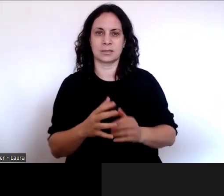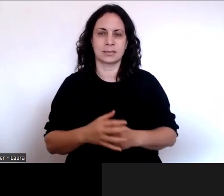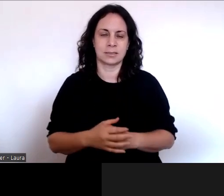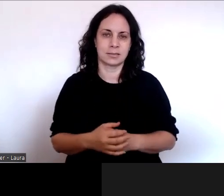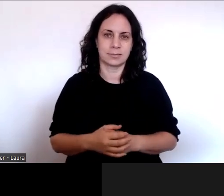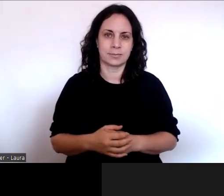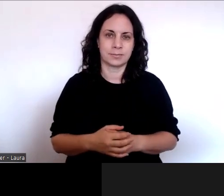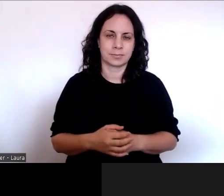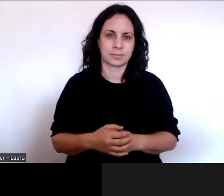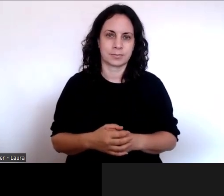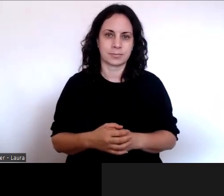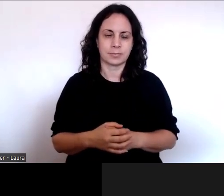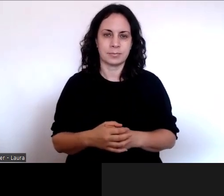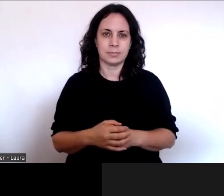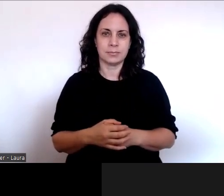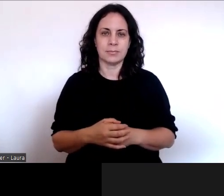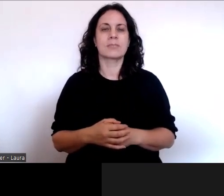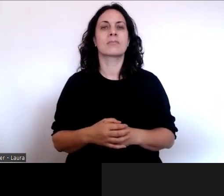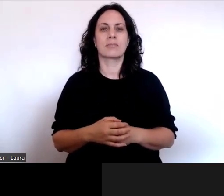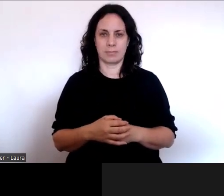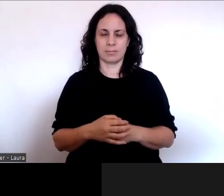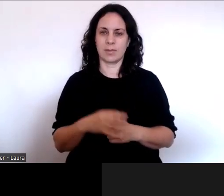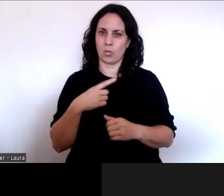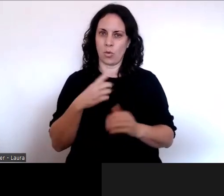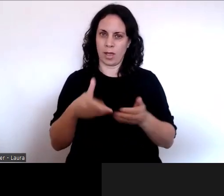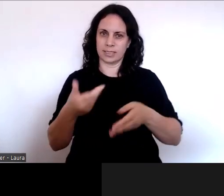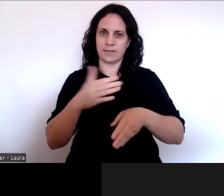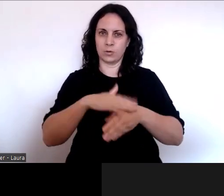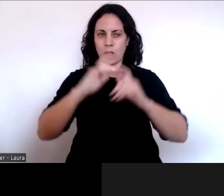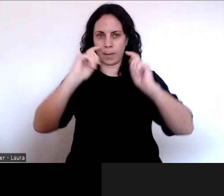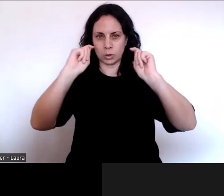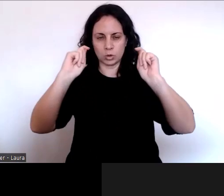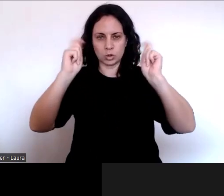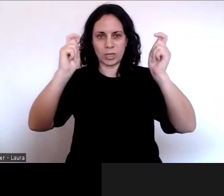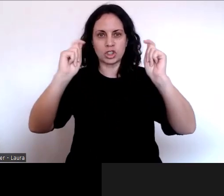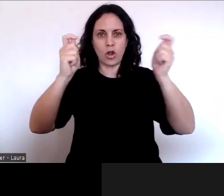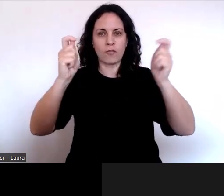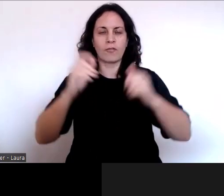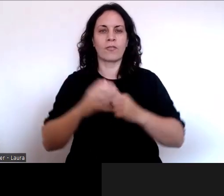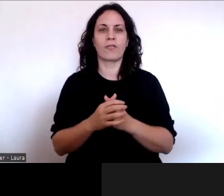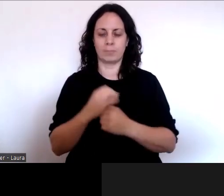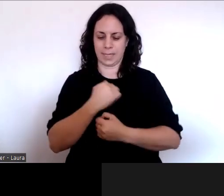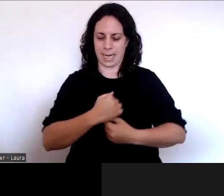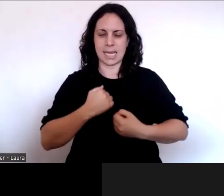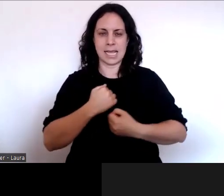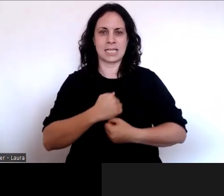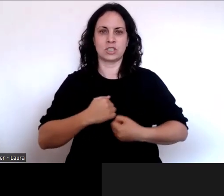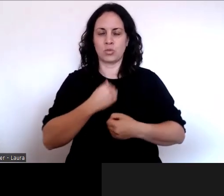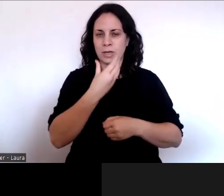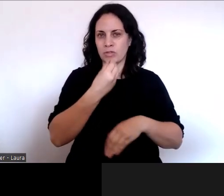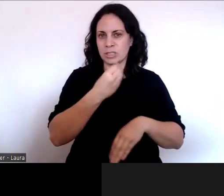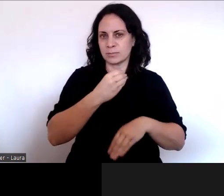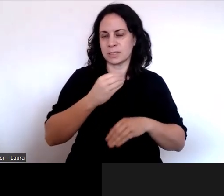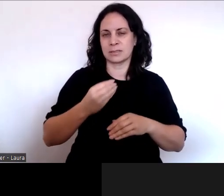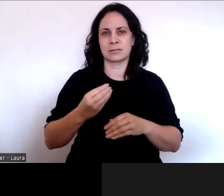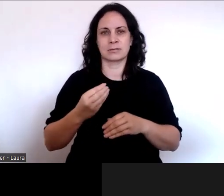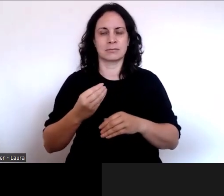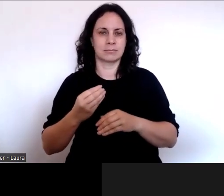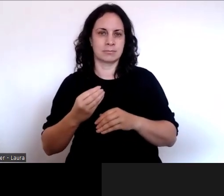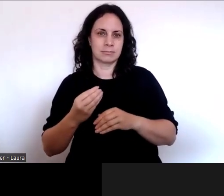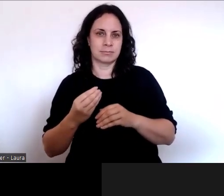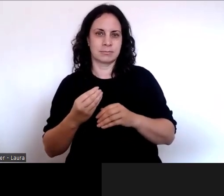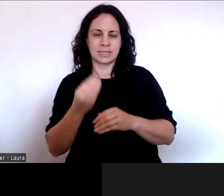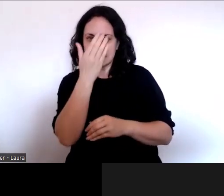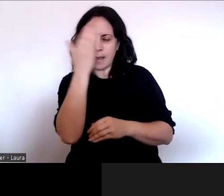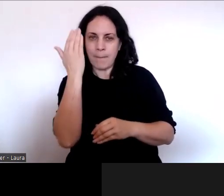so that people can enjoy the festive season and then have the second half of January and the whole